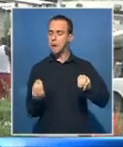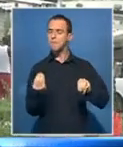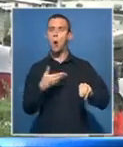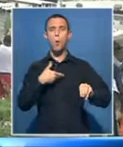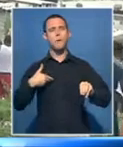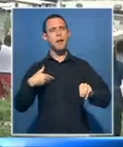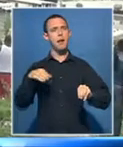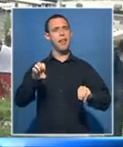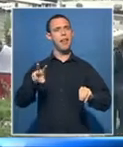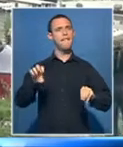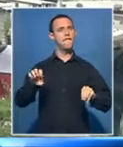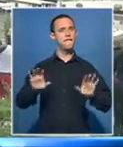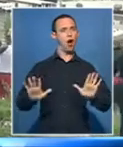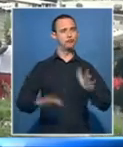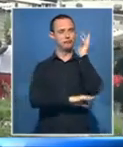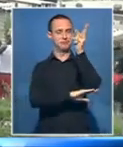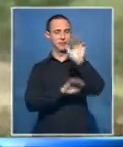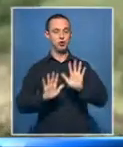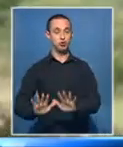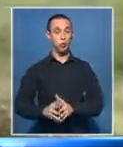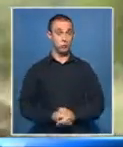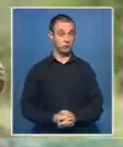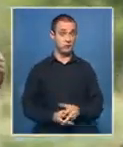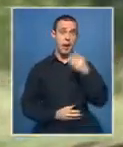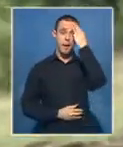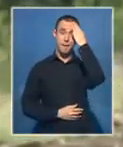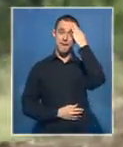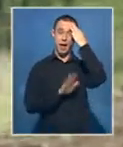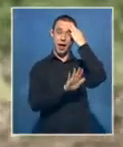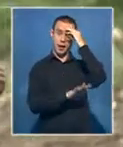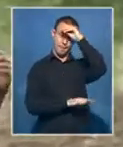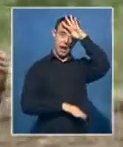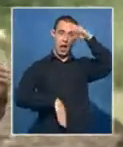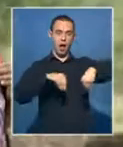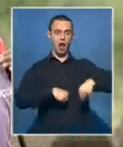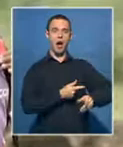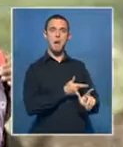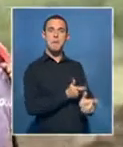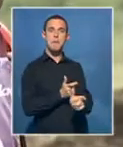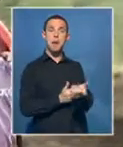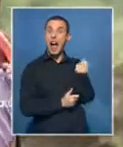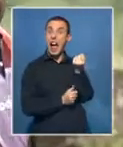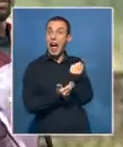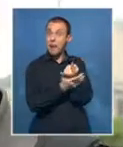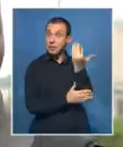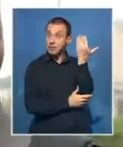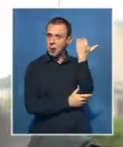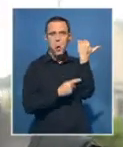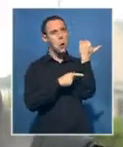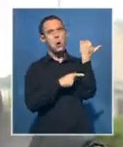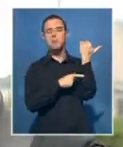residents of Marikana and mine workers boycotted the event. The wounds of the 2012 massacre still roll.